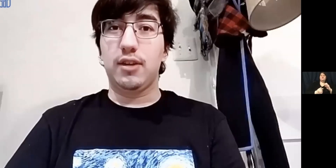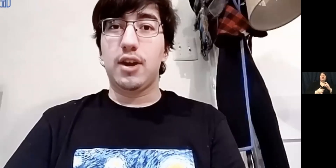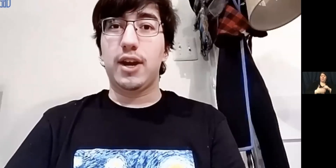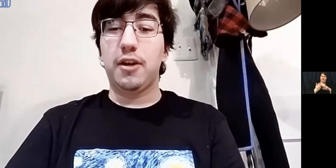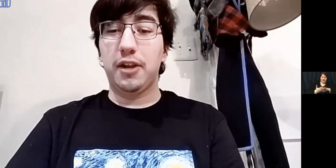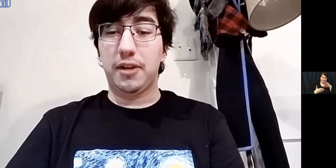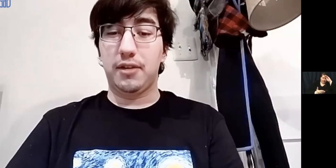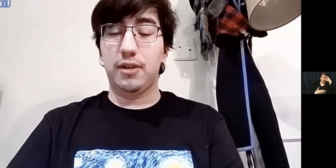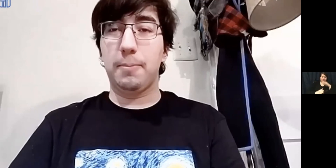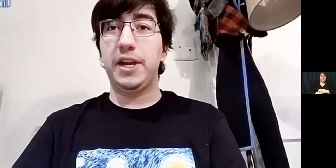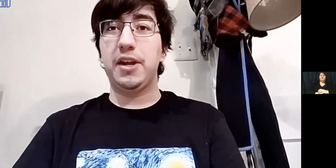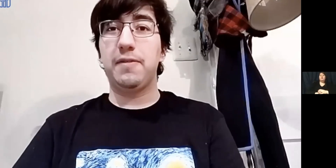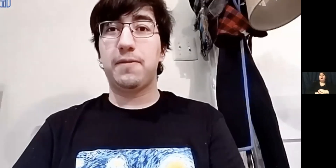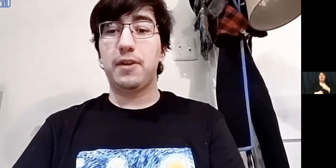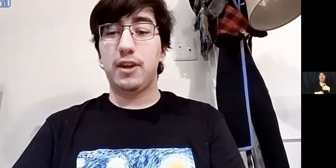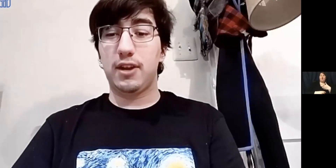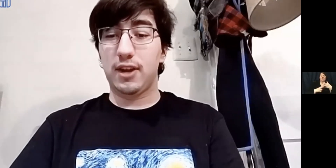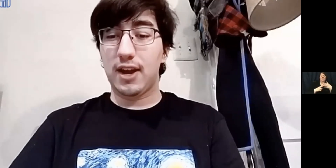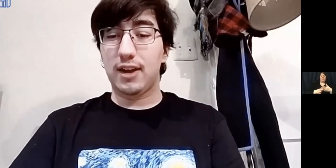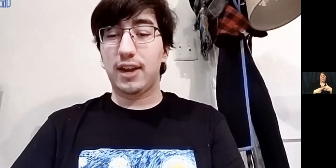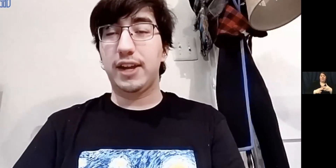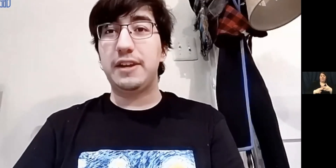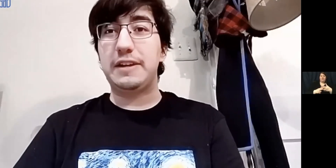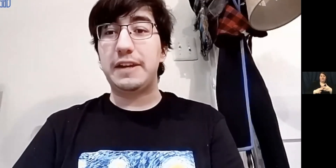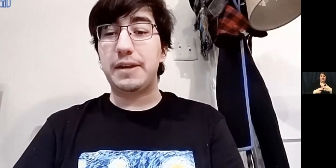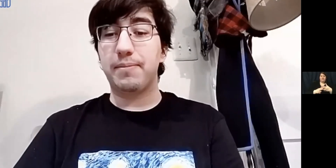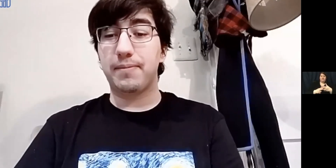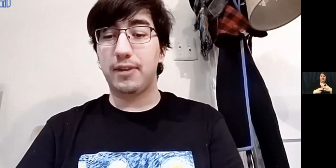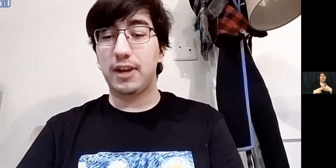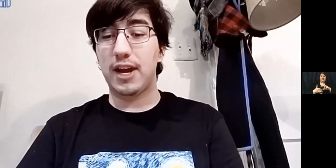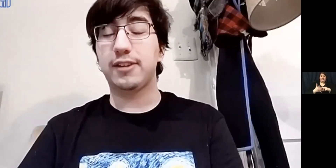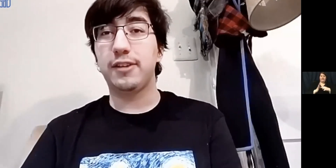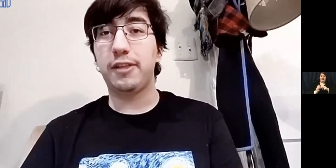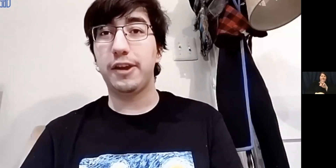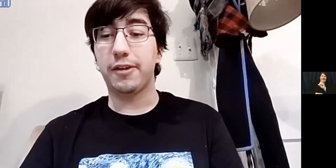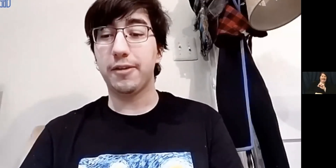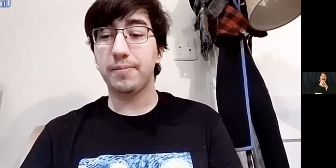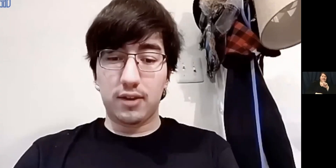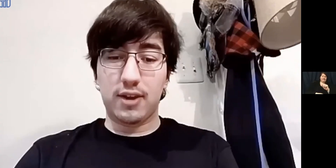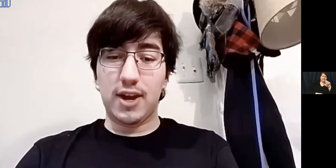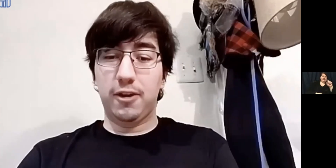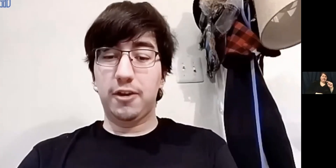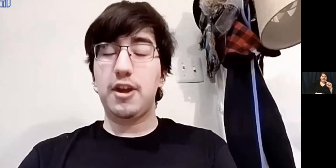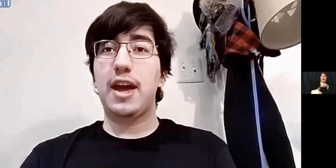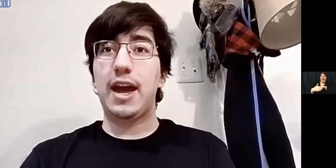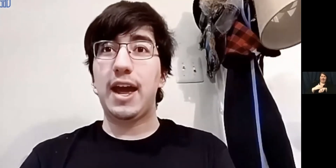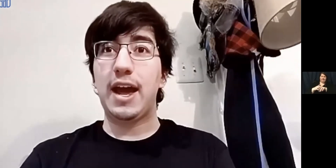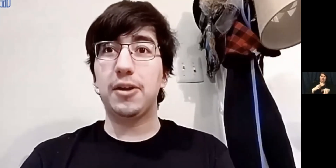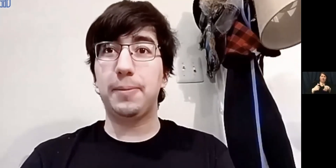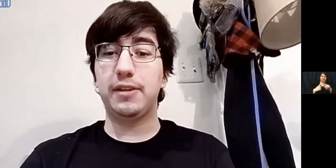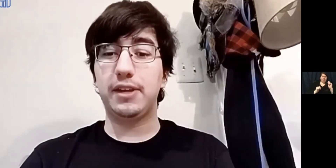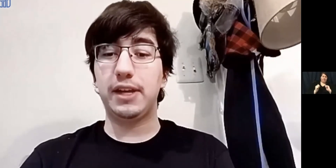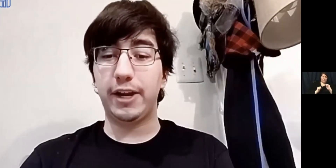I call it the meaning of ATT, access to theater. I've learned